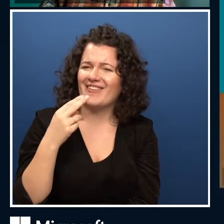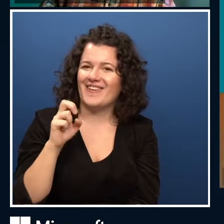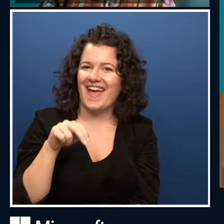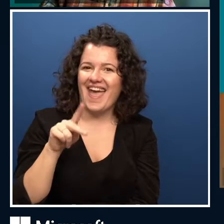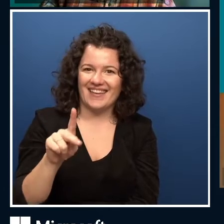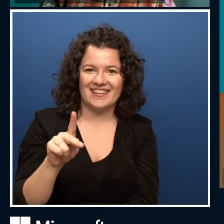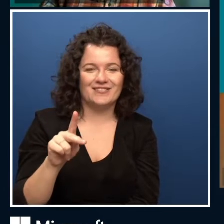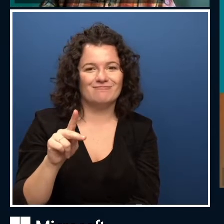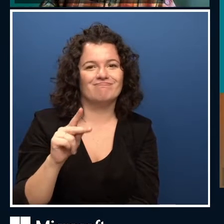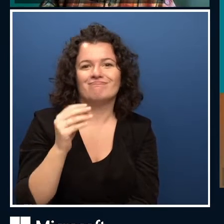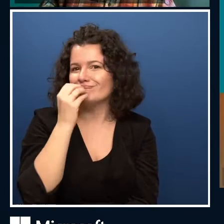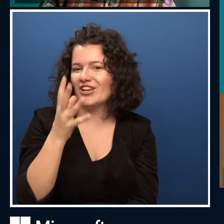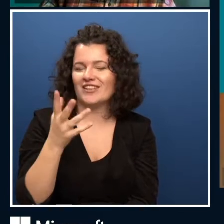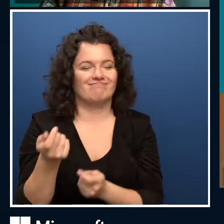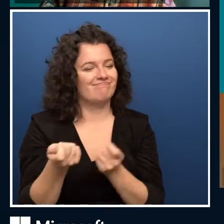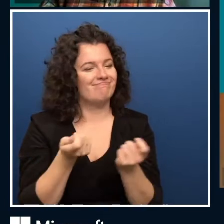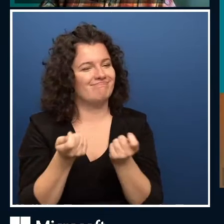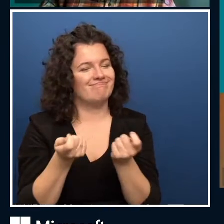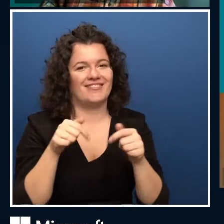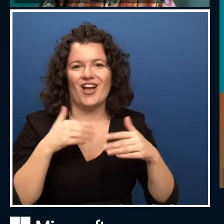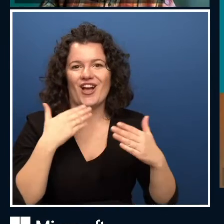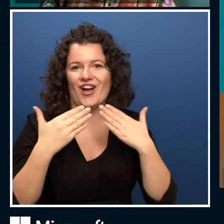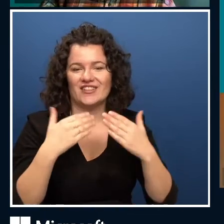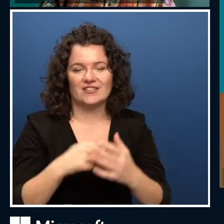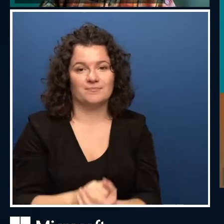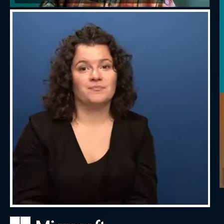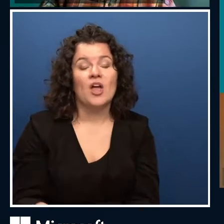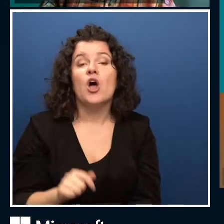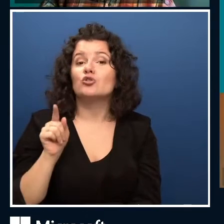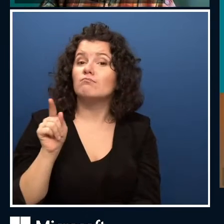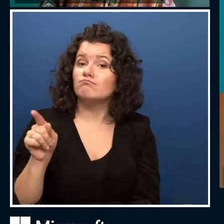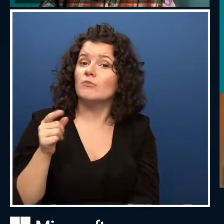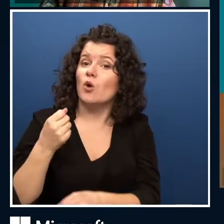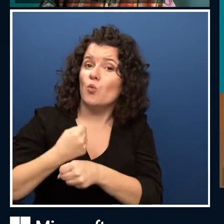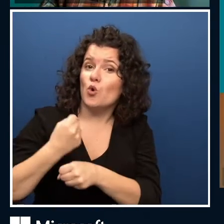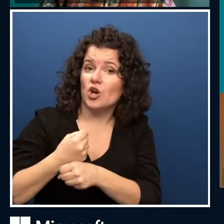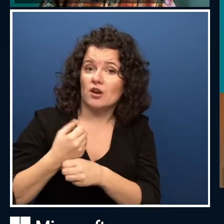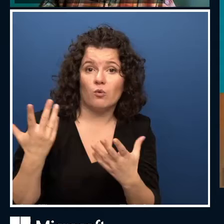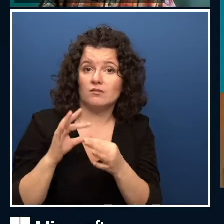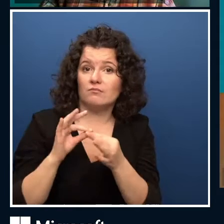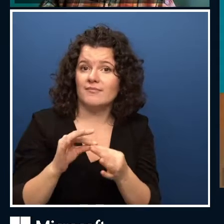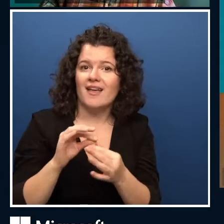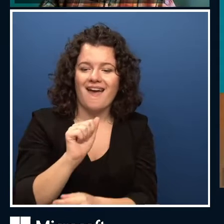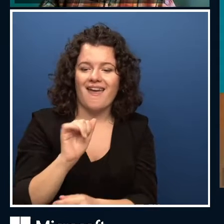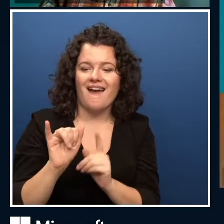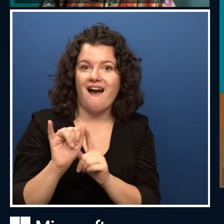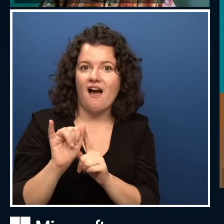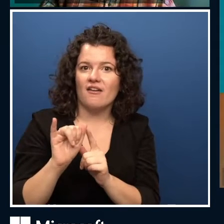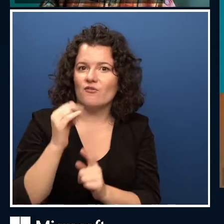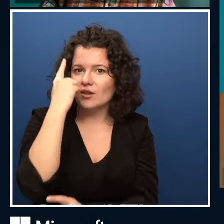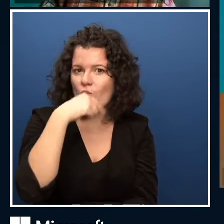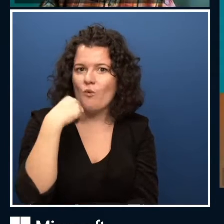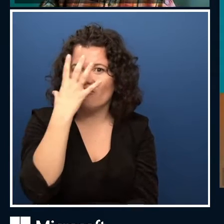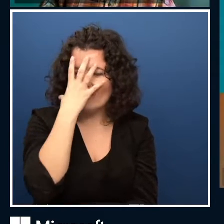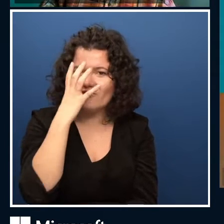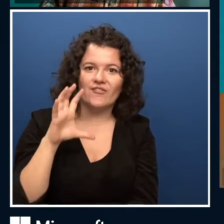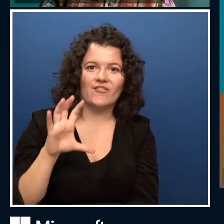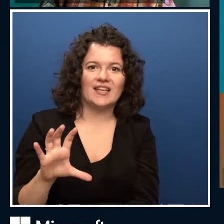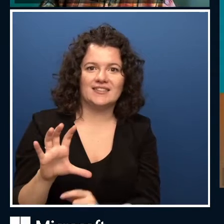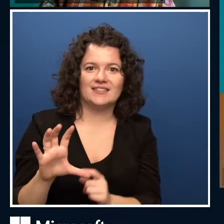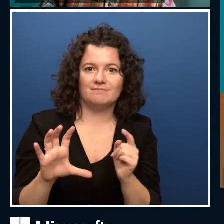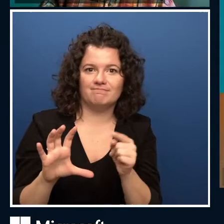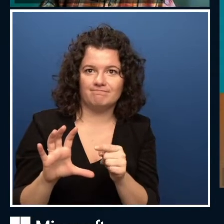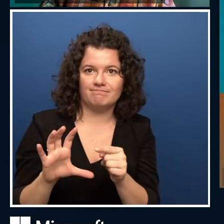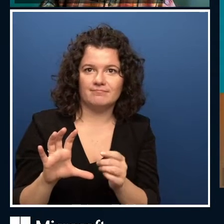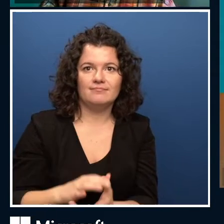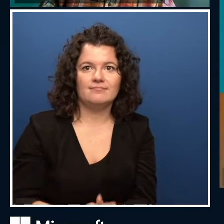conference. But Hank was using the face API. So as you can see, he has sort of a bounding box that's gone around his